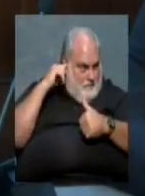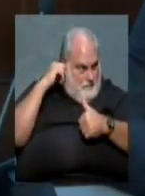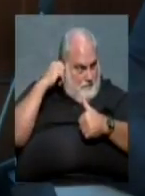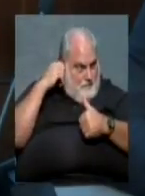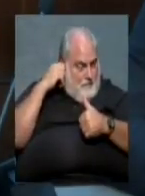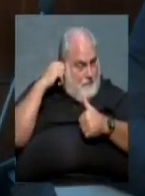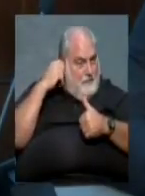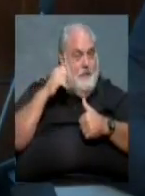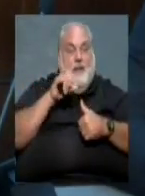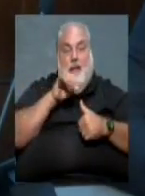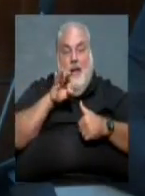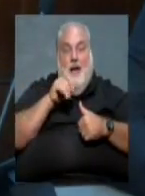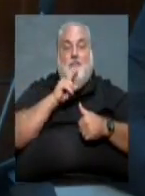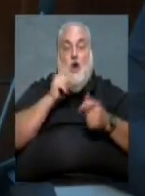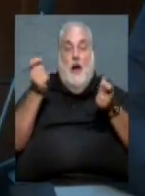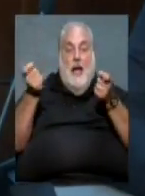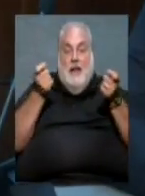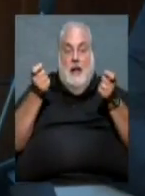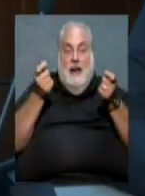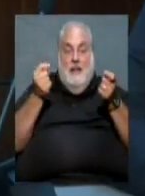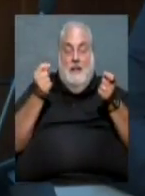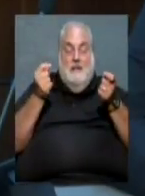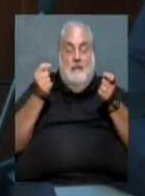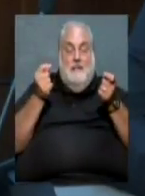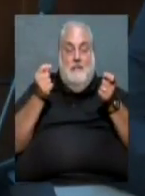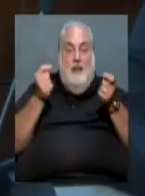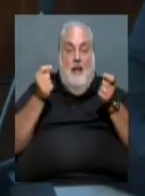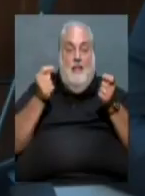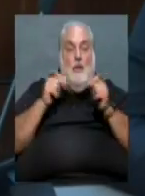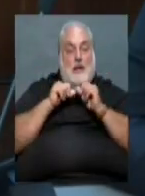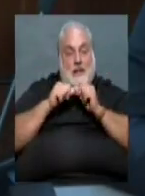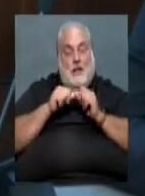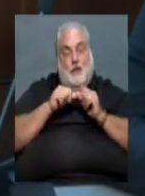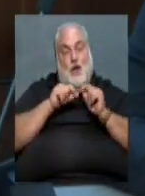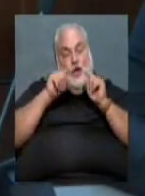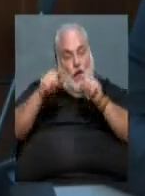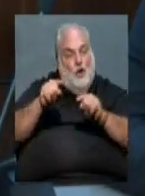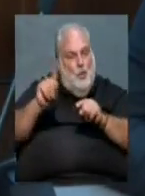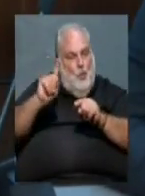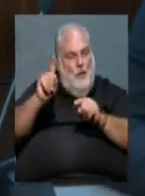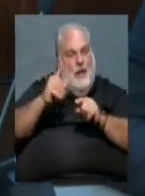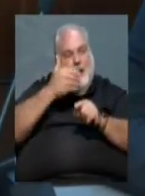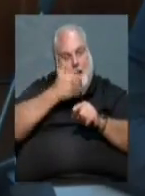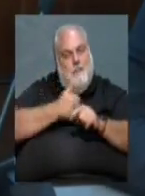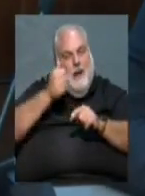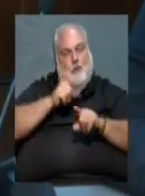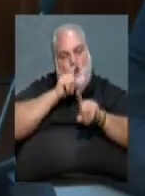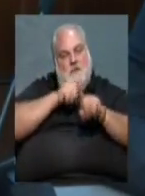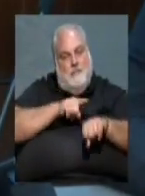As long as they are efficiently handling them, then they're going to continue to take them where they think they can best get a response.